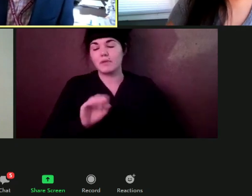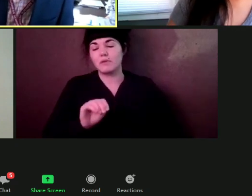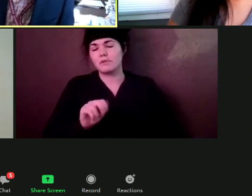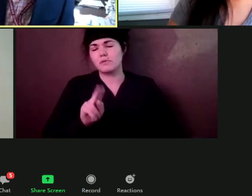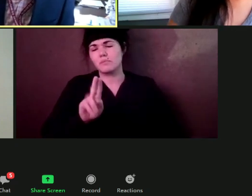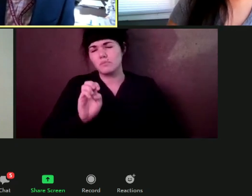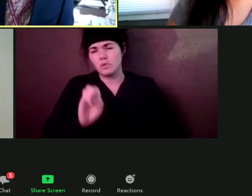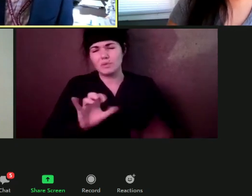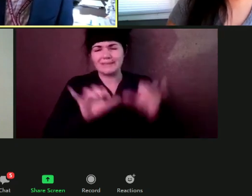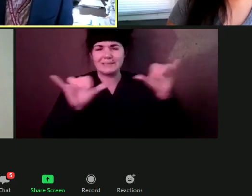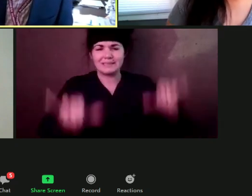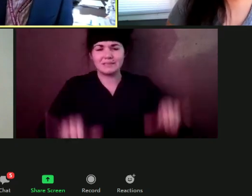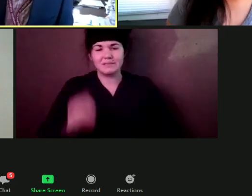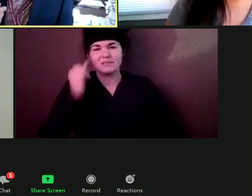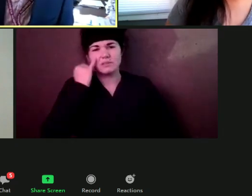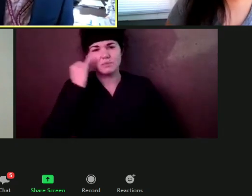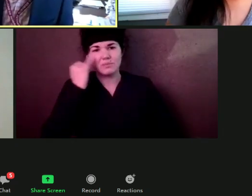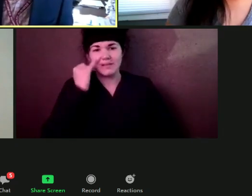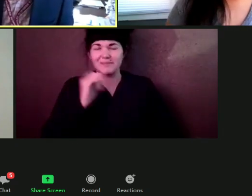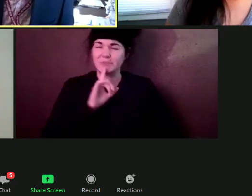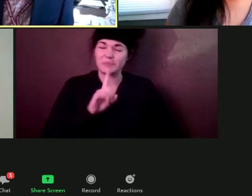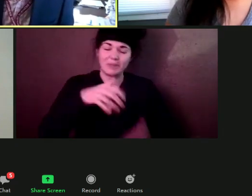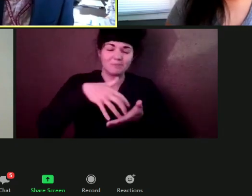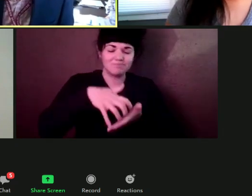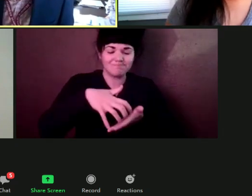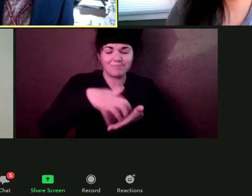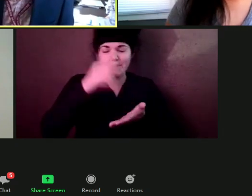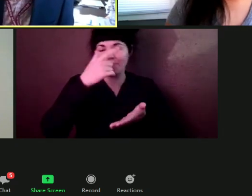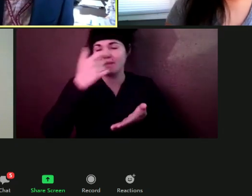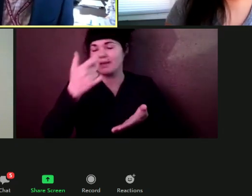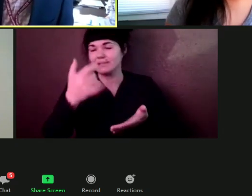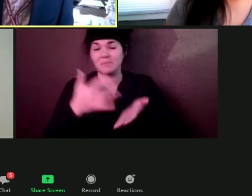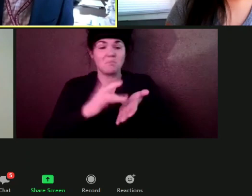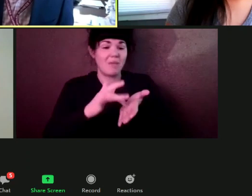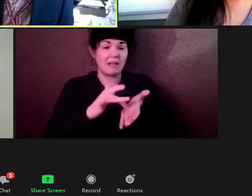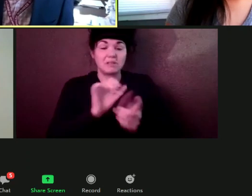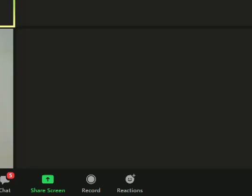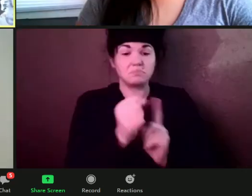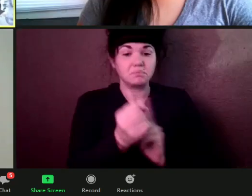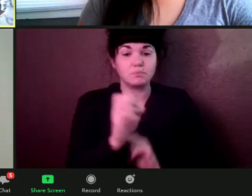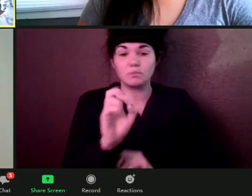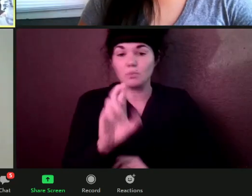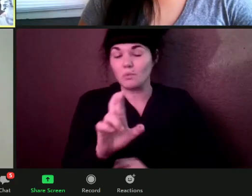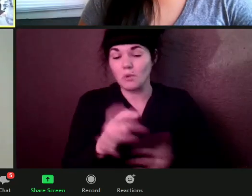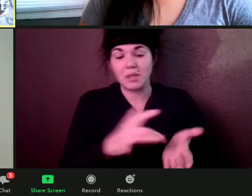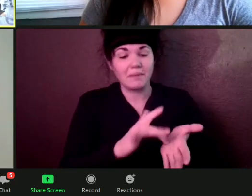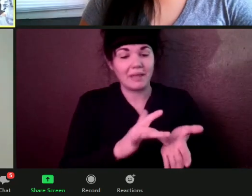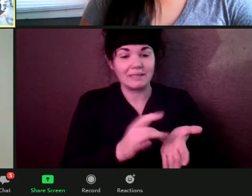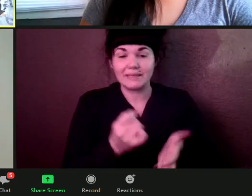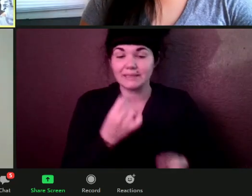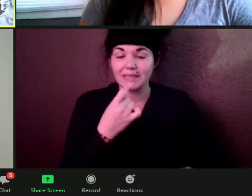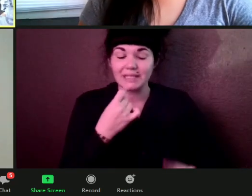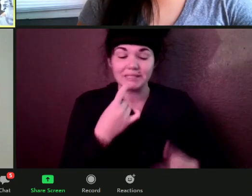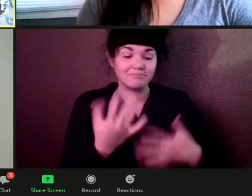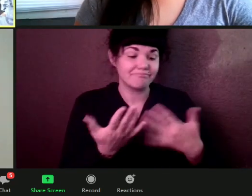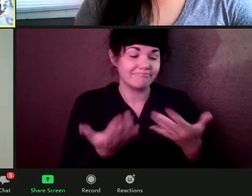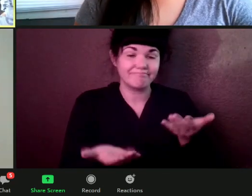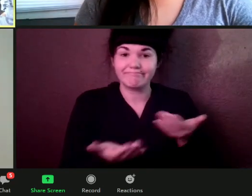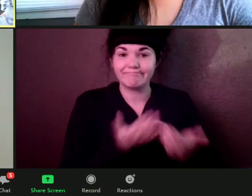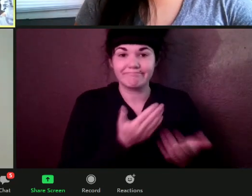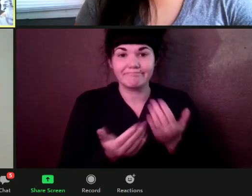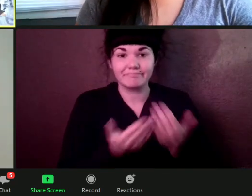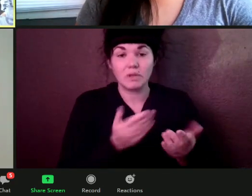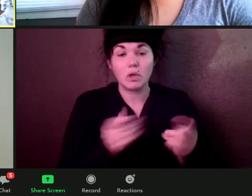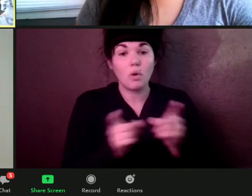because of certain medical conditions or certain medications that they take, as well as, uh, people who suffer from